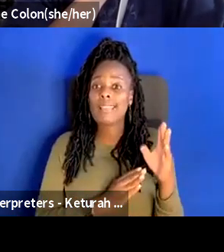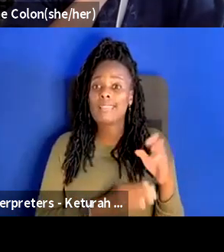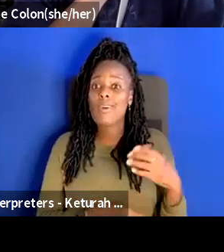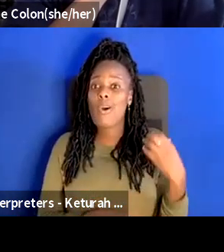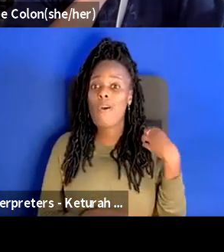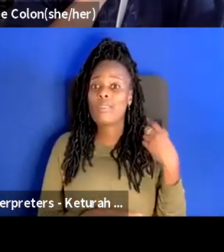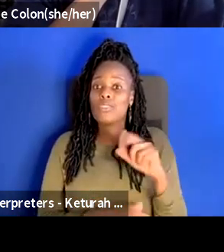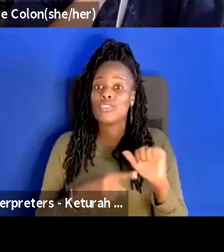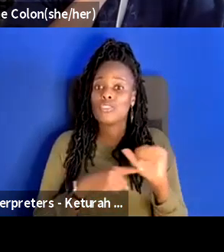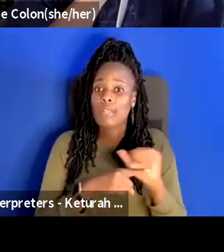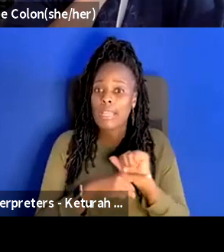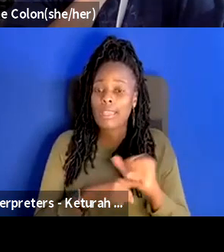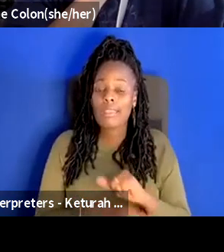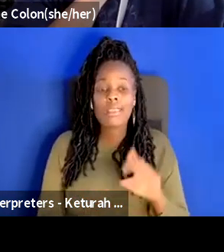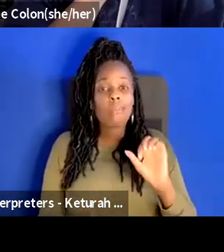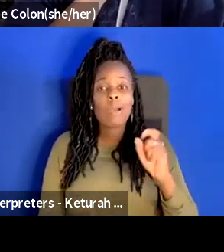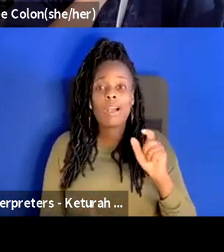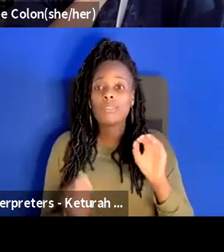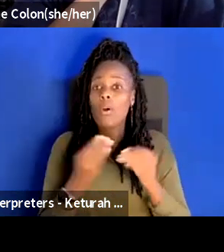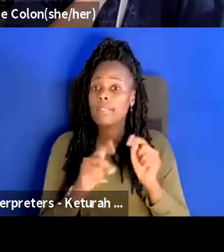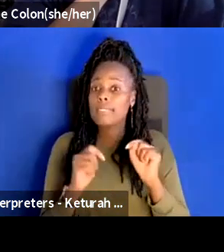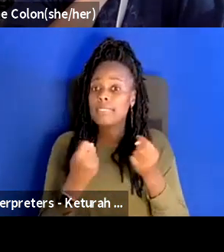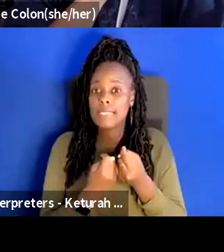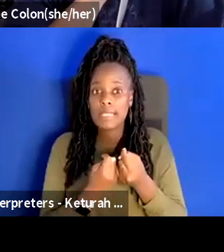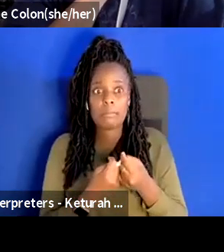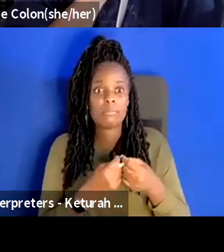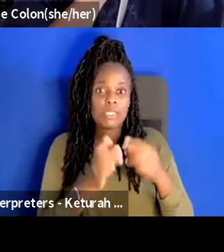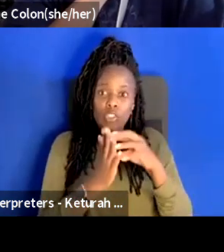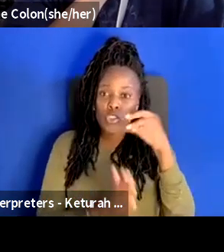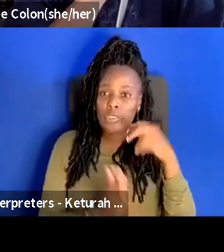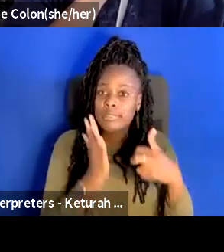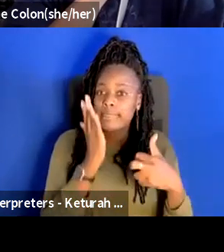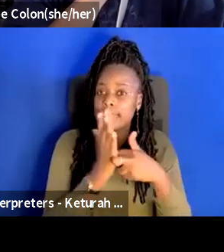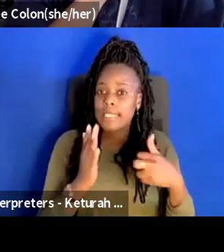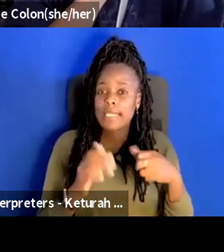box office team has worked with our ticketing software to um